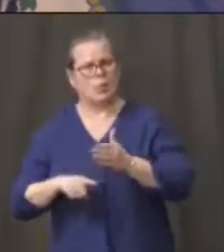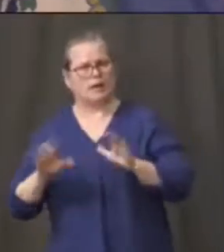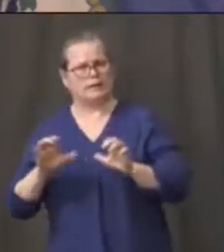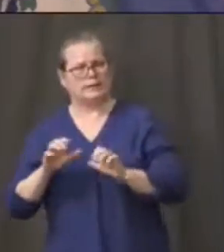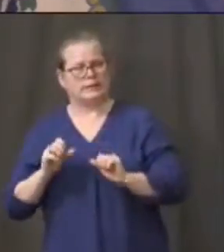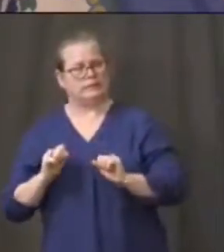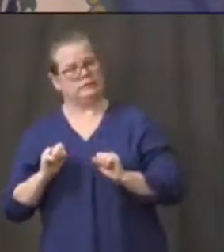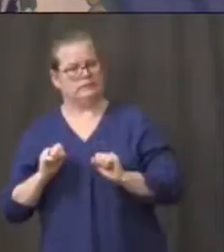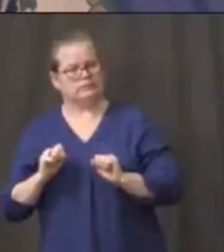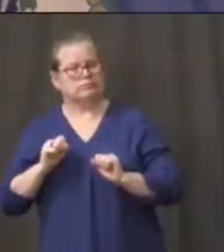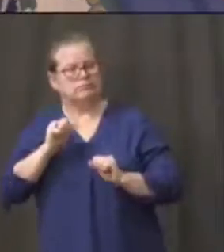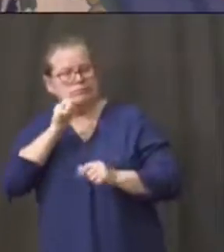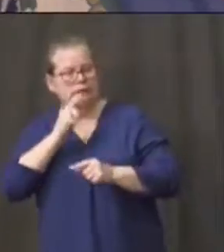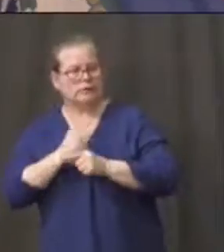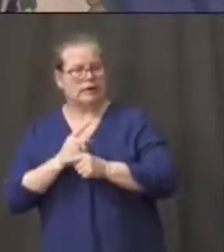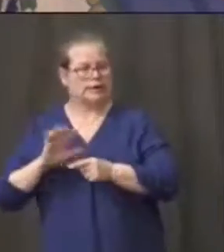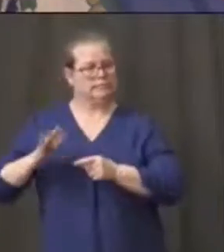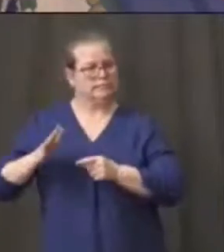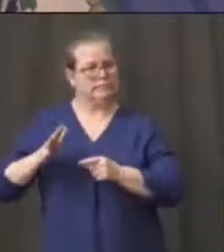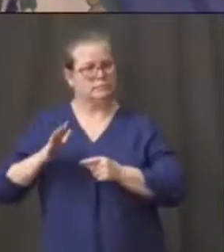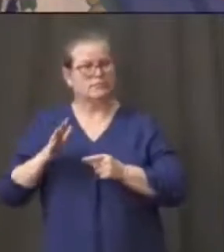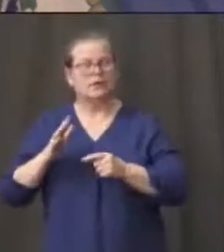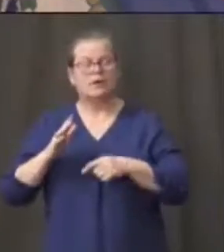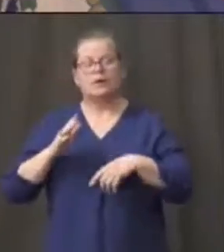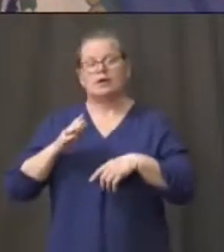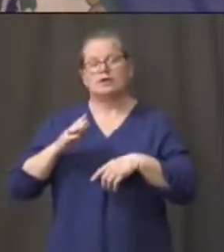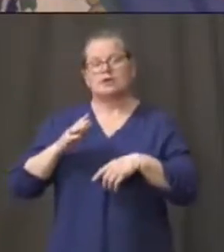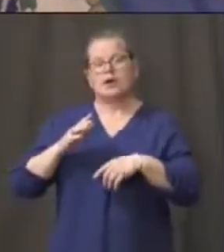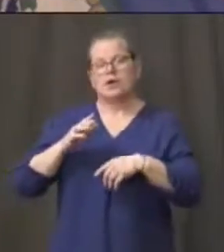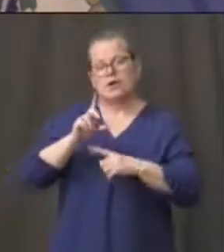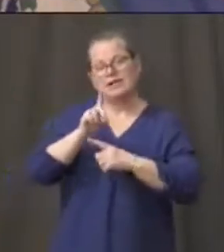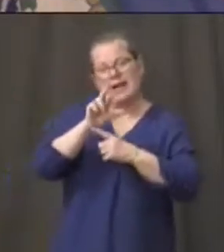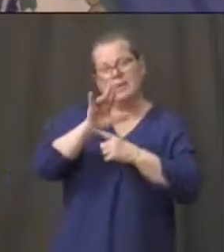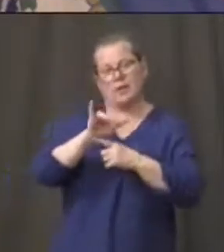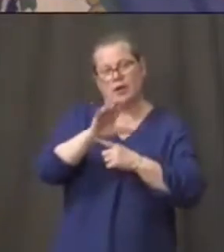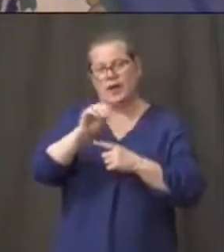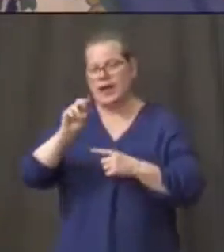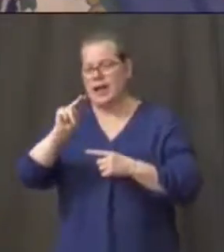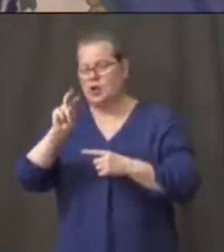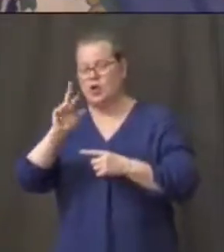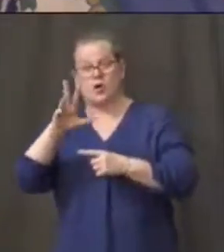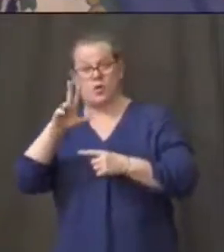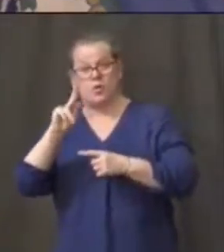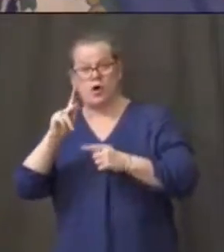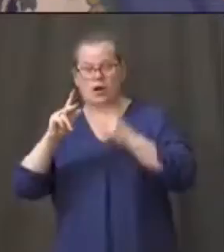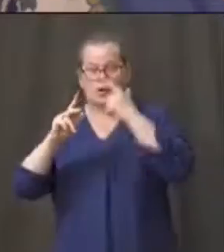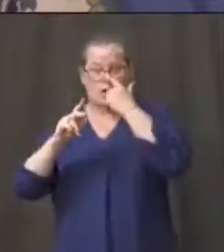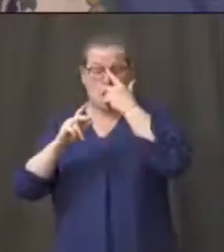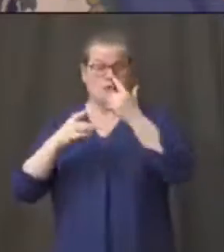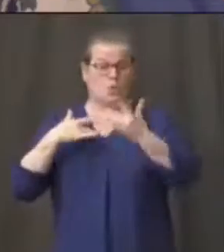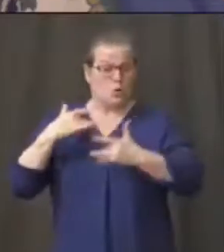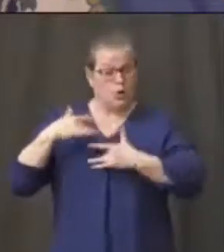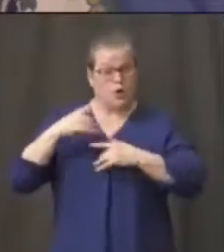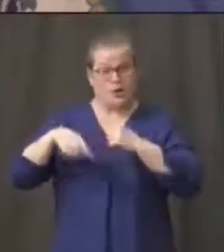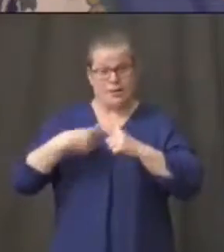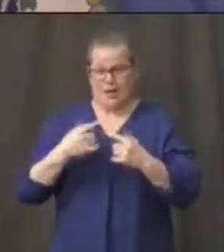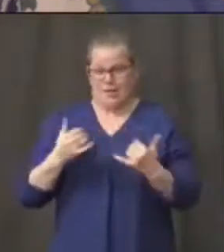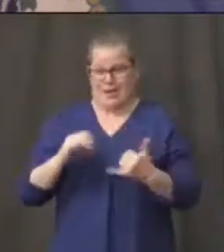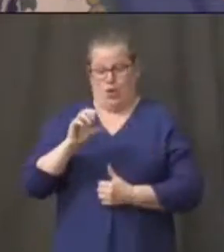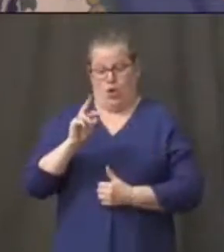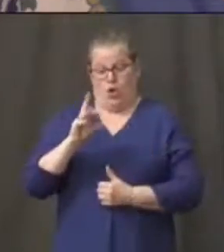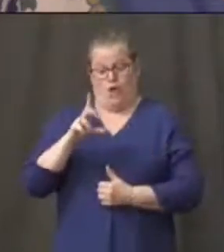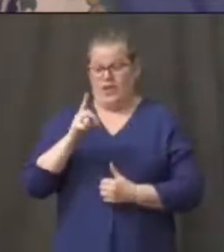time about we see the expanse of the COVID fever. And I also worry about spring fever that we take our eye off the ball and